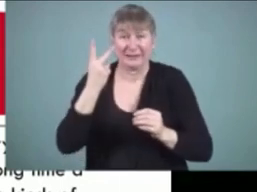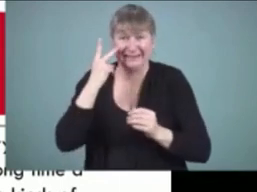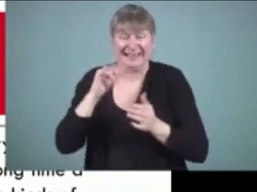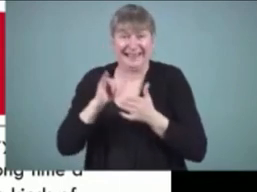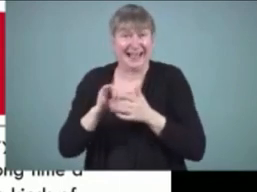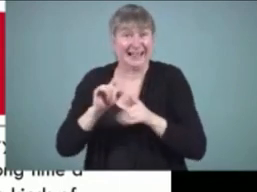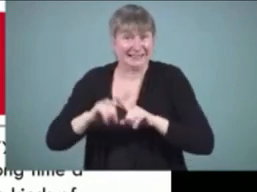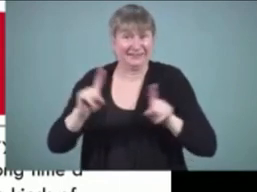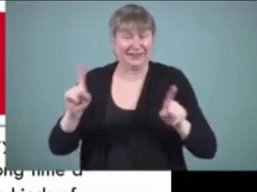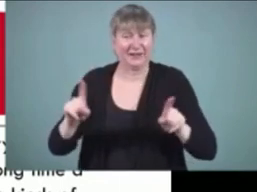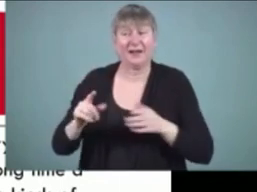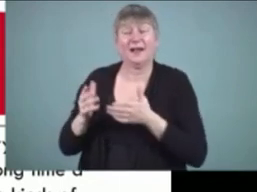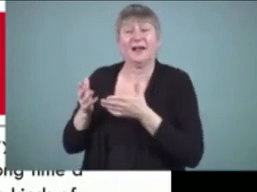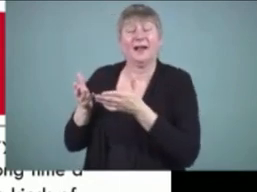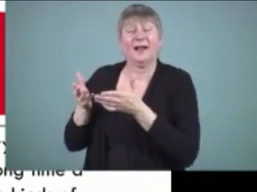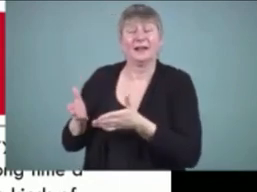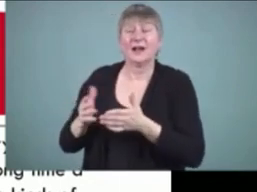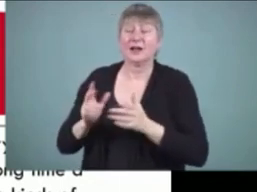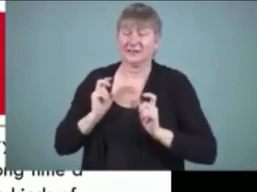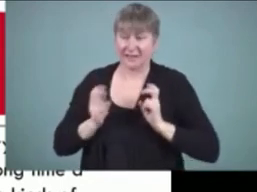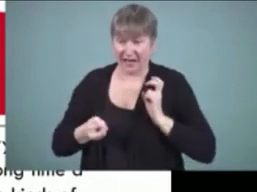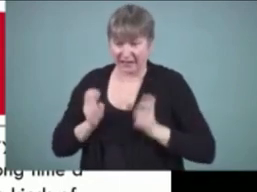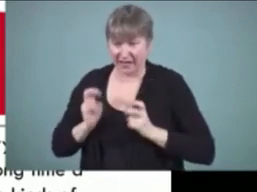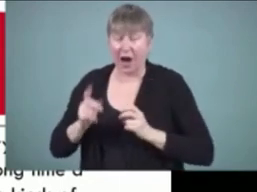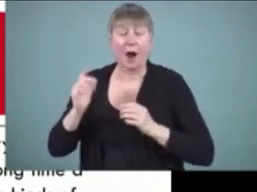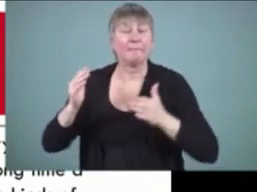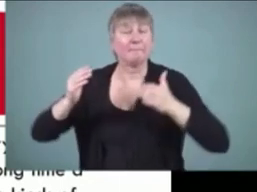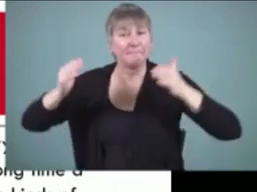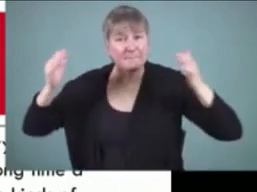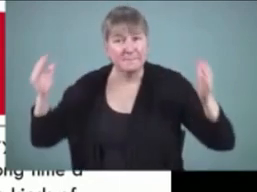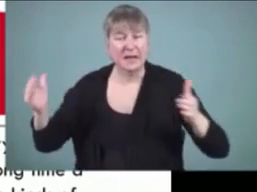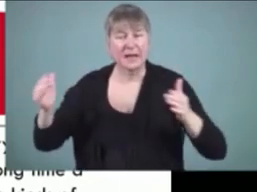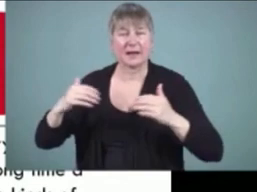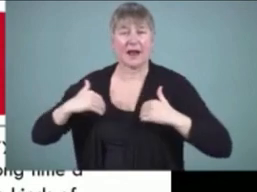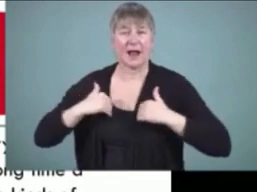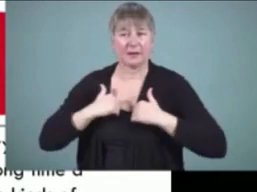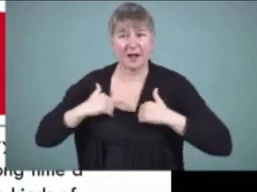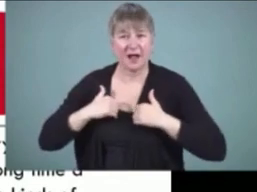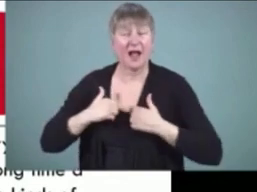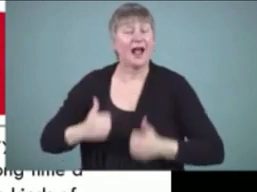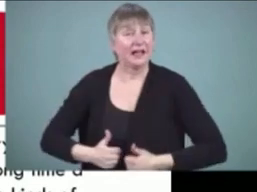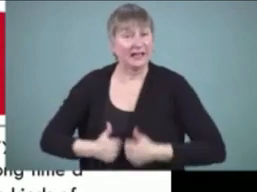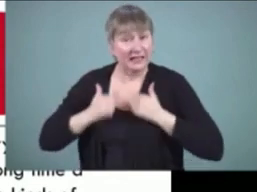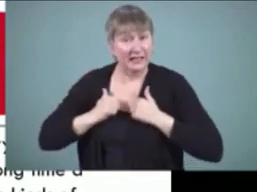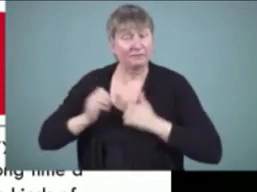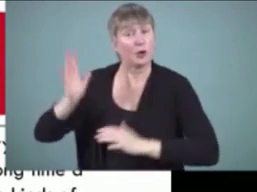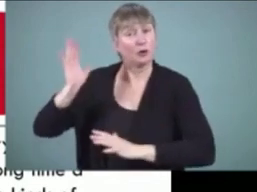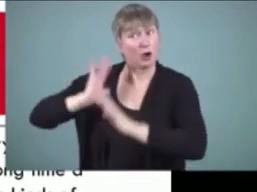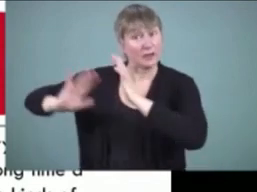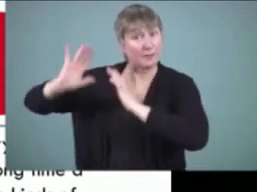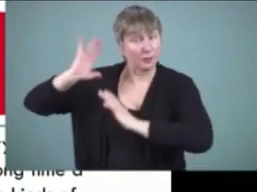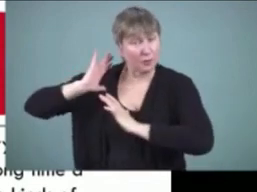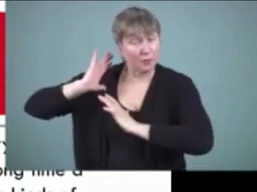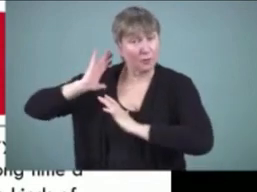when he writes dinosaurs are very big animals and they lived a long time ago these are some kinds of